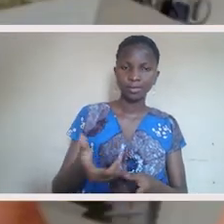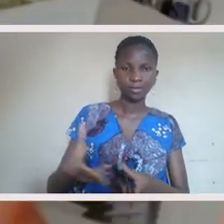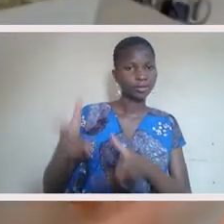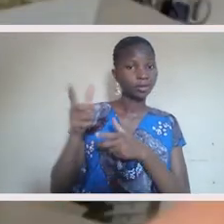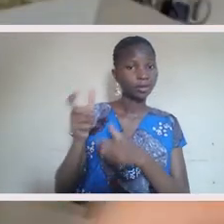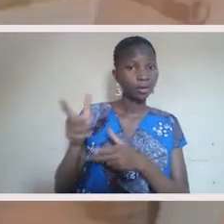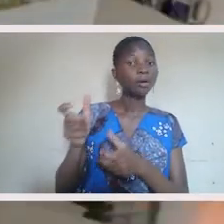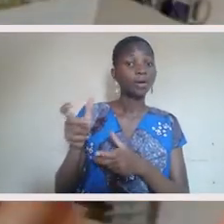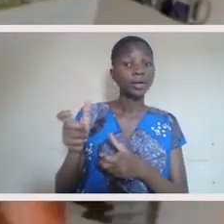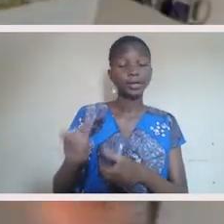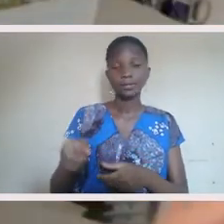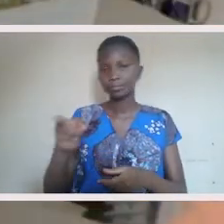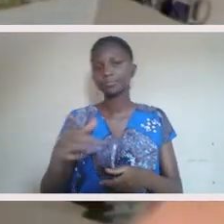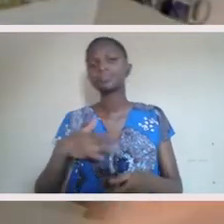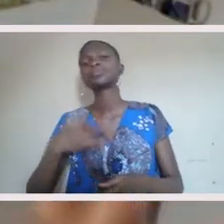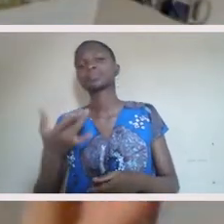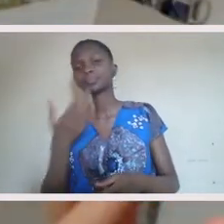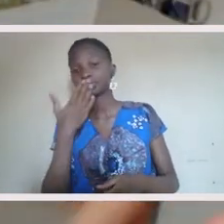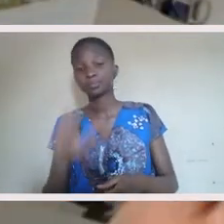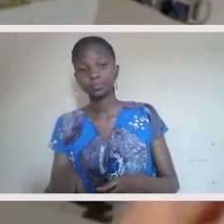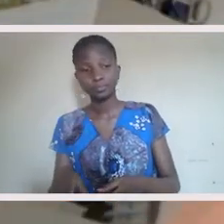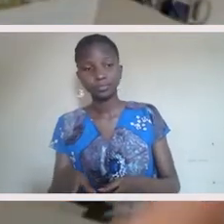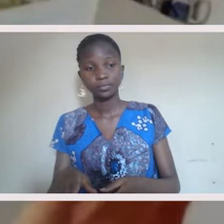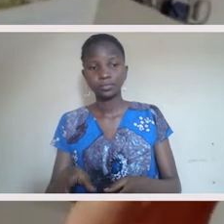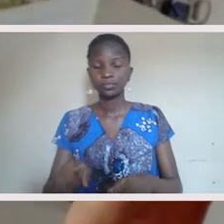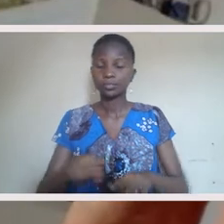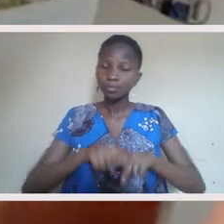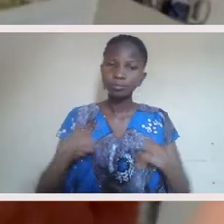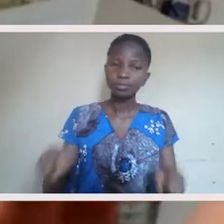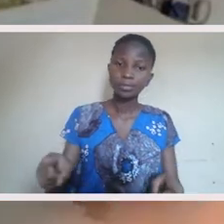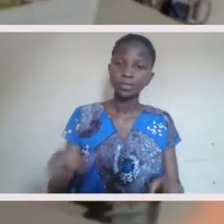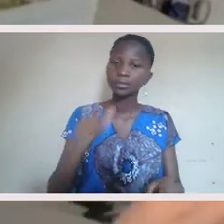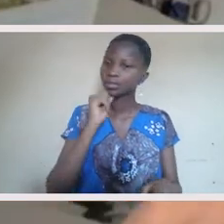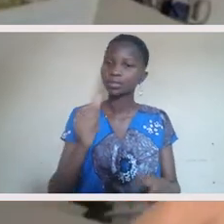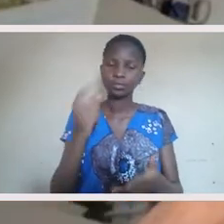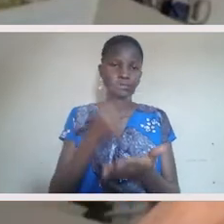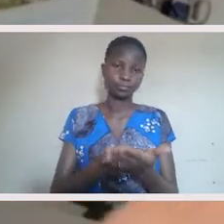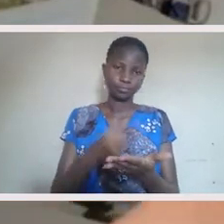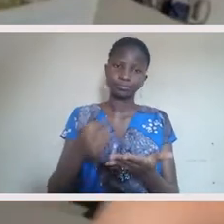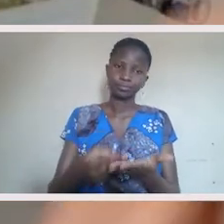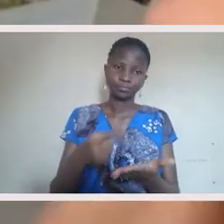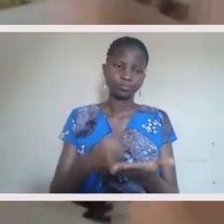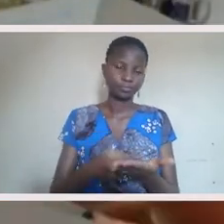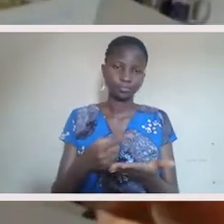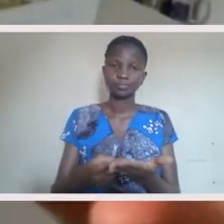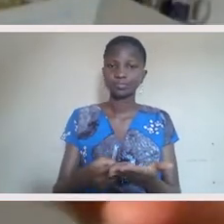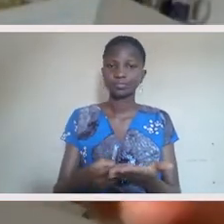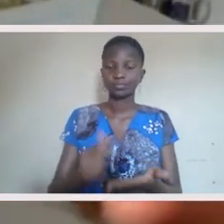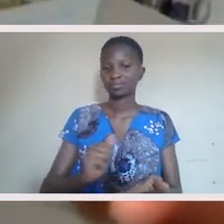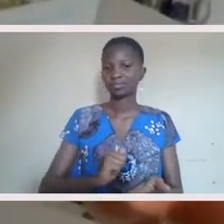our, this is what happened or this is how we feel, but with no, we, we don't want to talk about it, but blah.